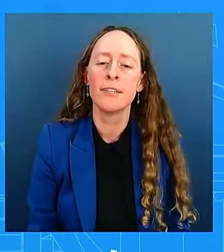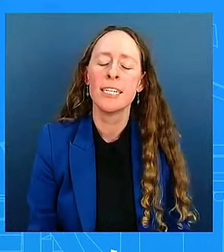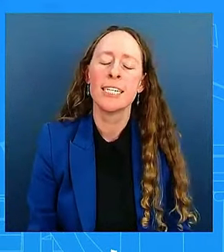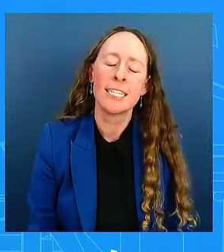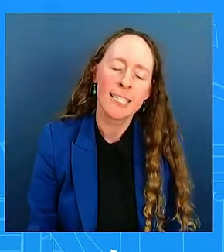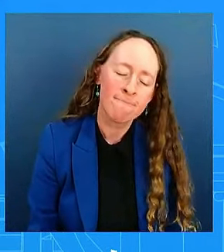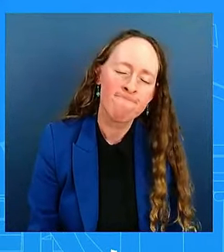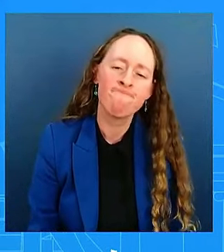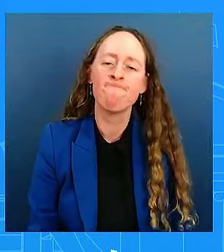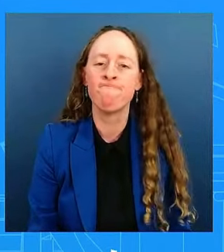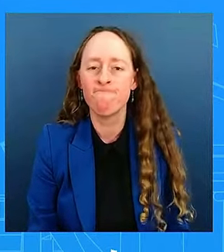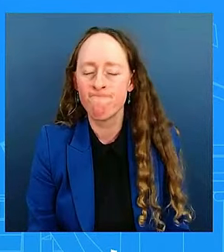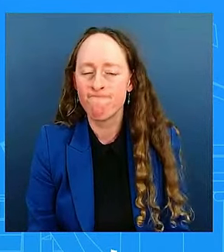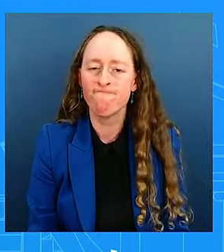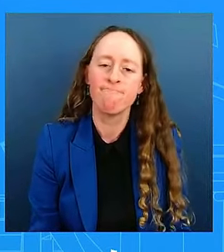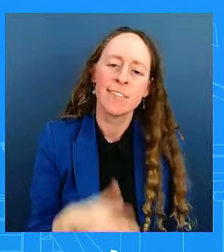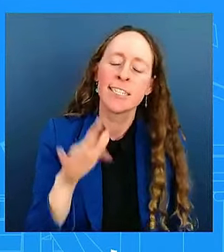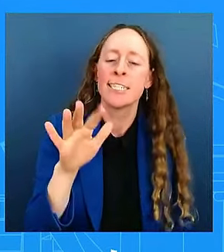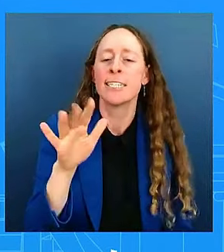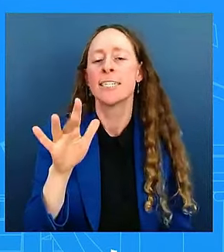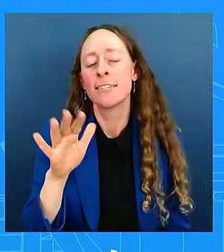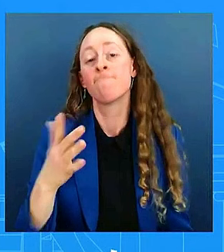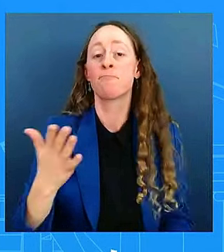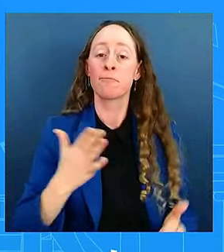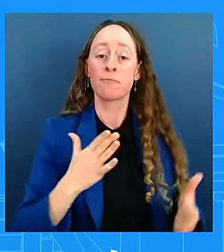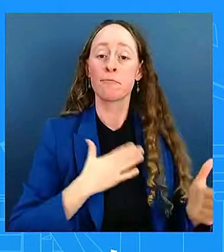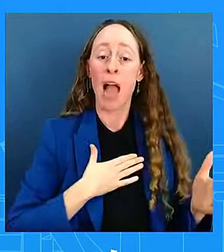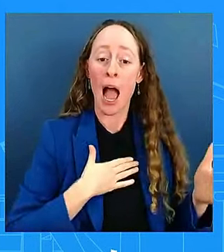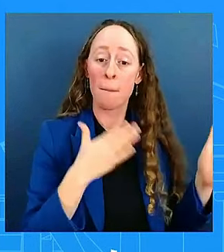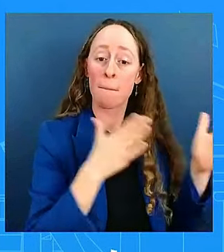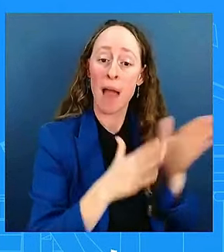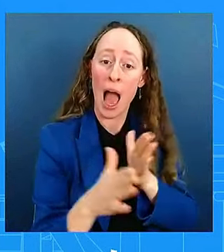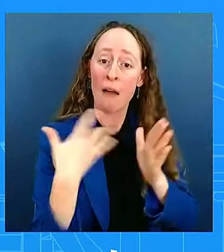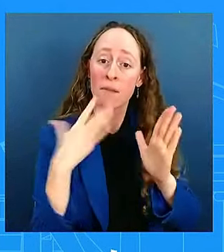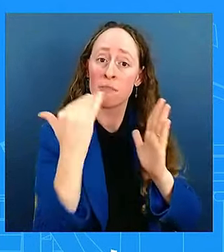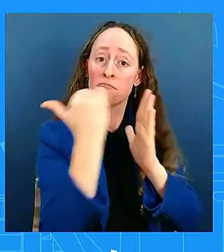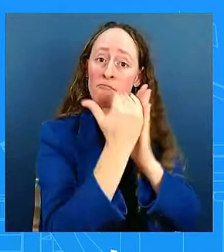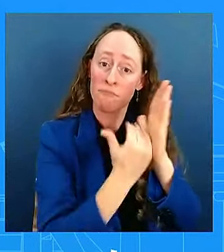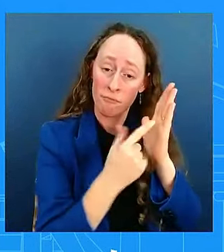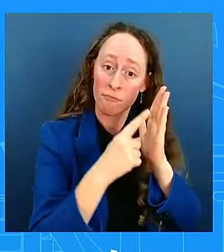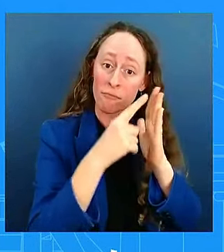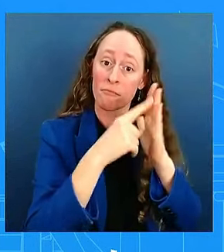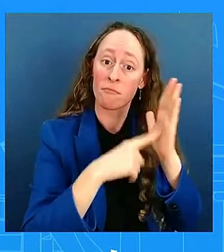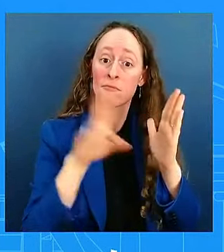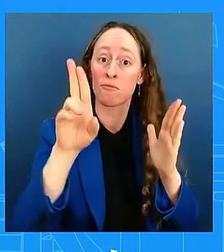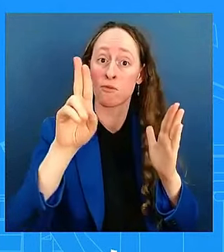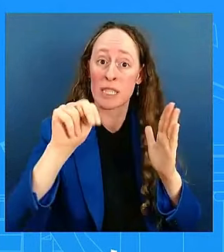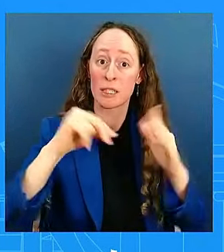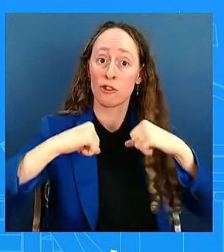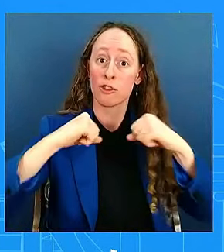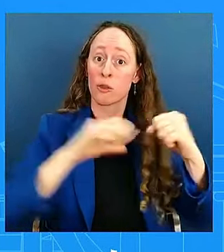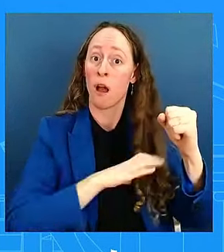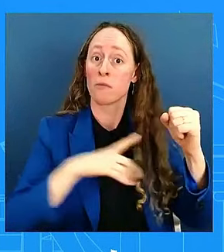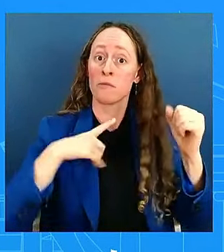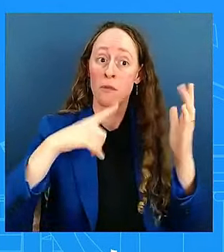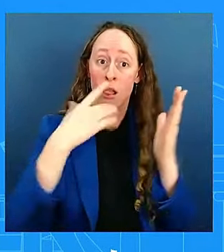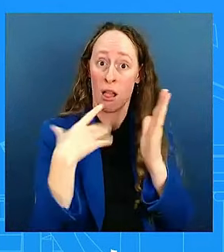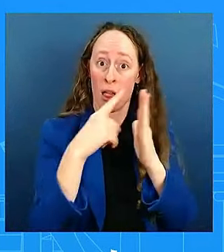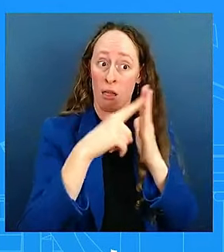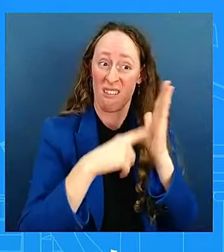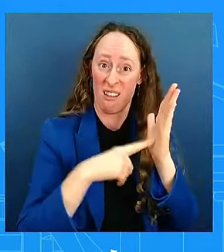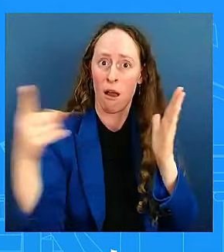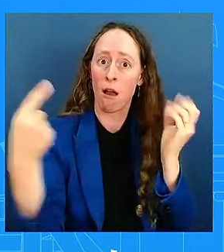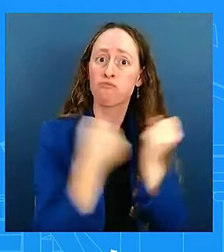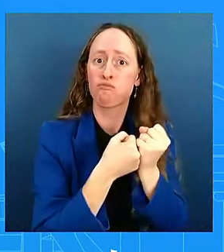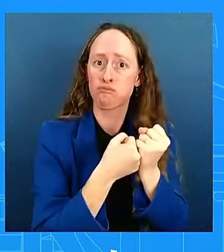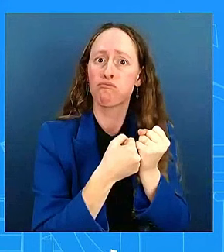received the support of the UN Security Council, the vast majority of our allies around the world, Israel, as a way to bring this to an